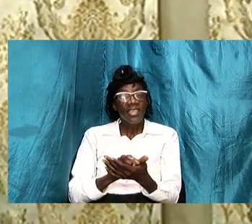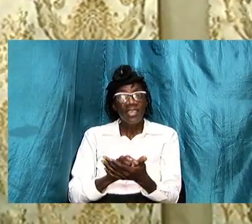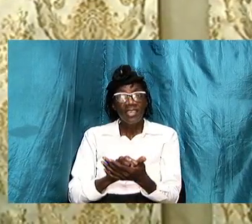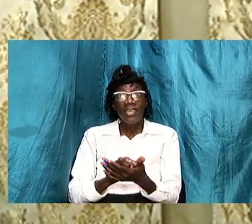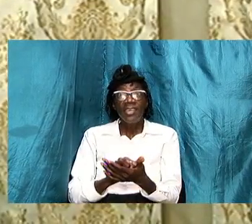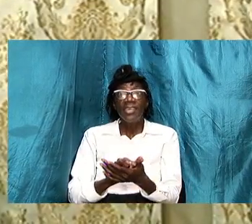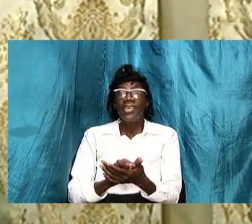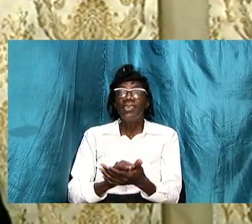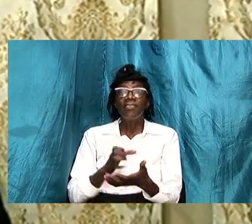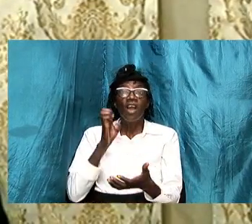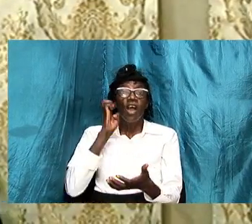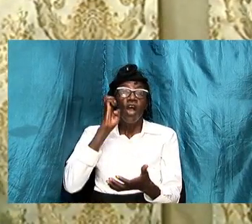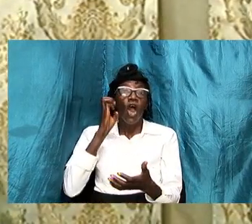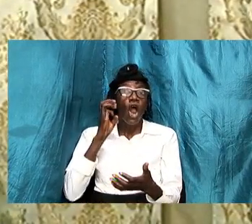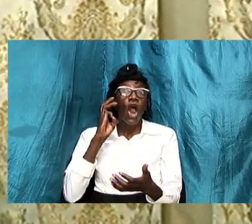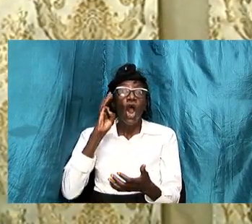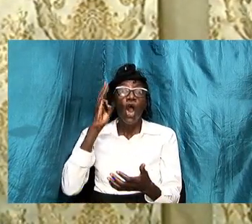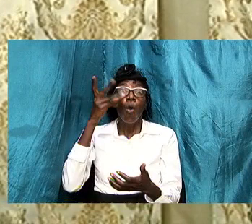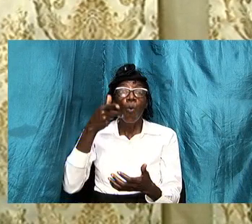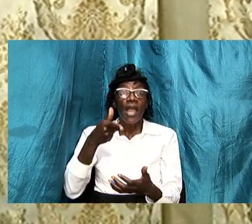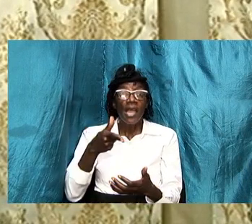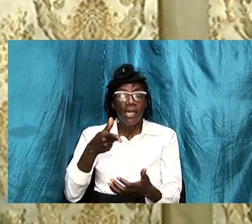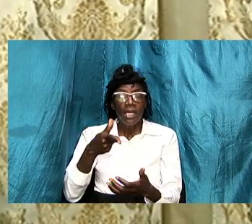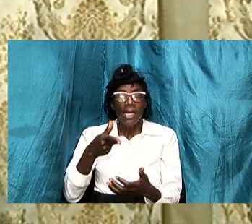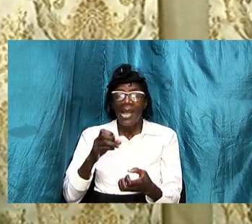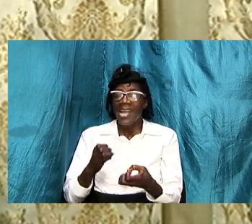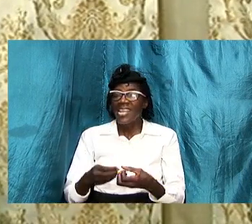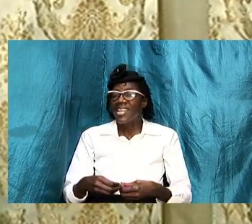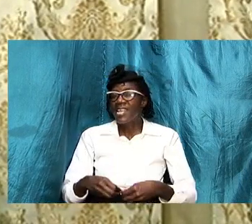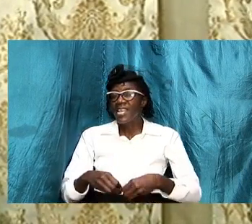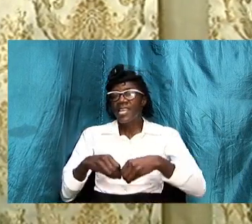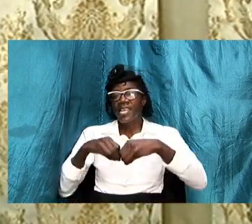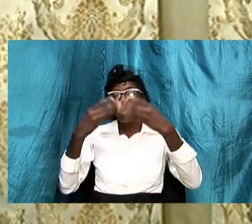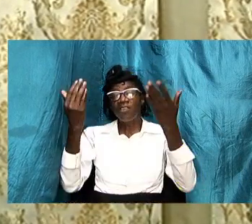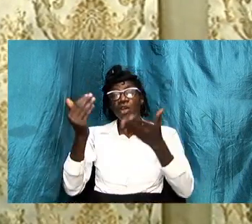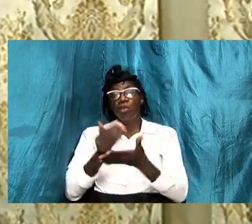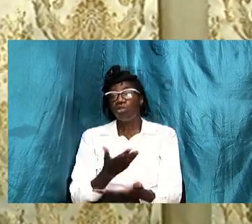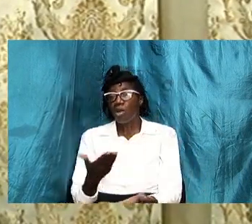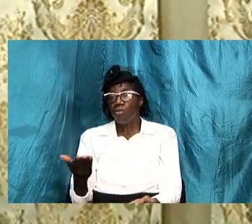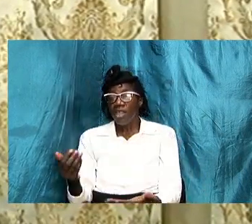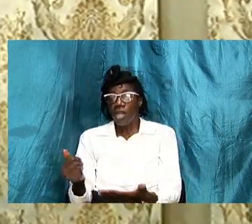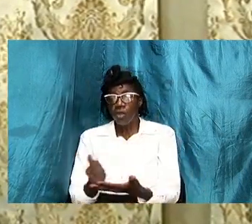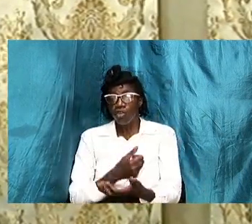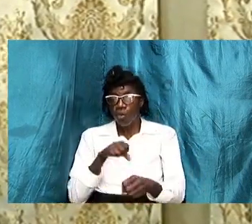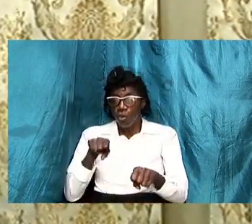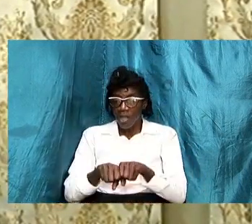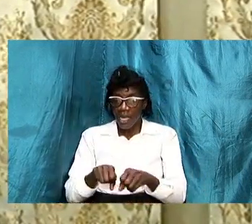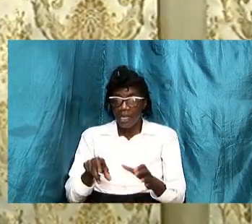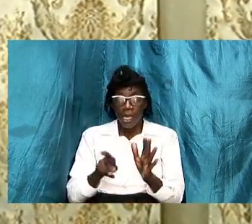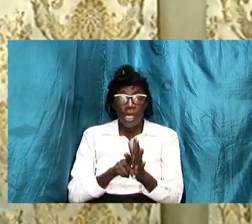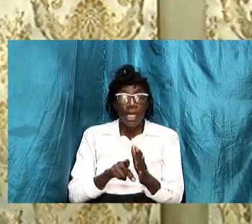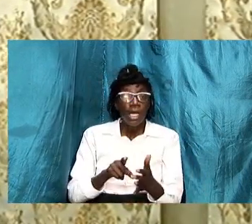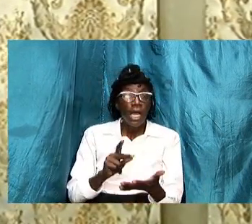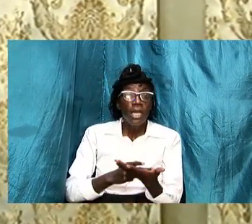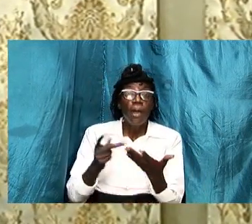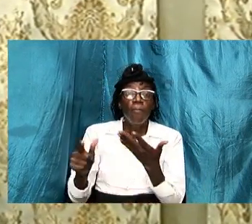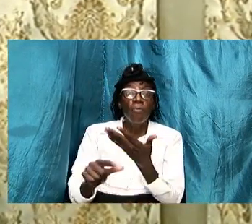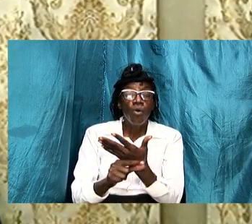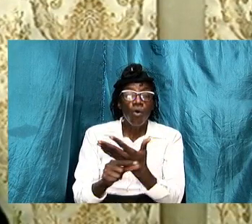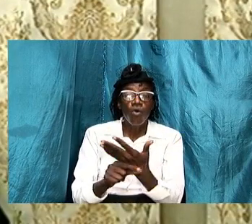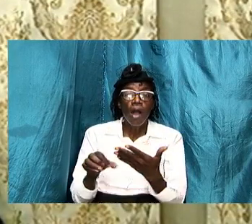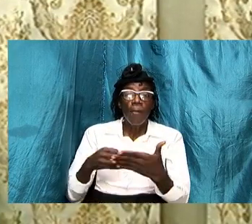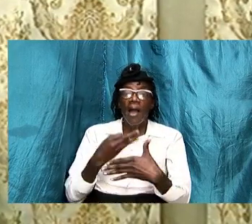will and that is her giving up something so that the program flow that